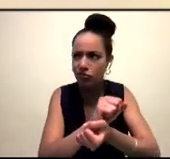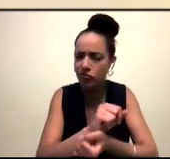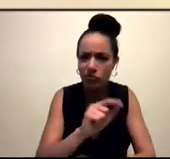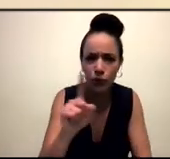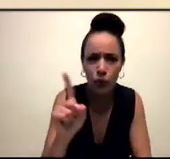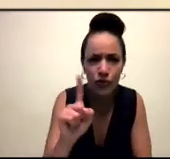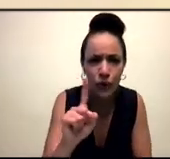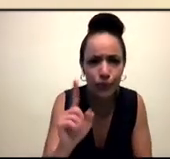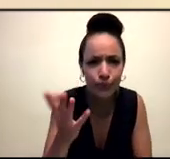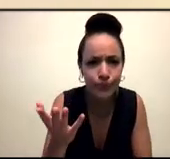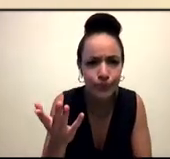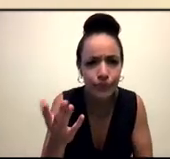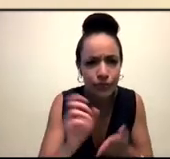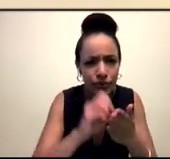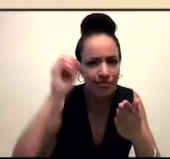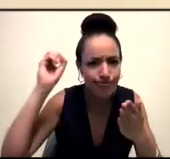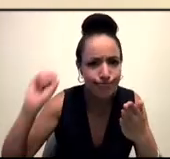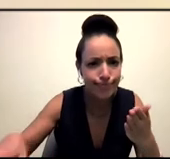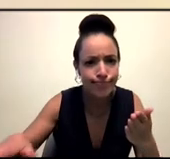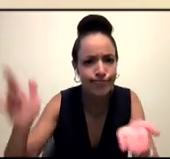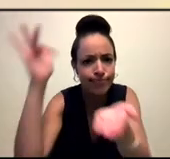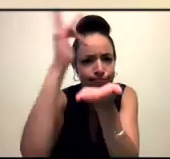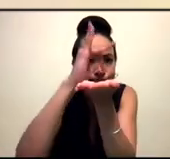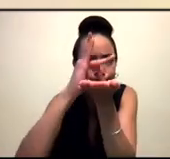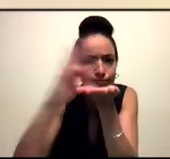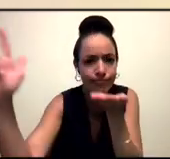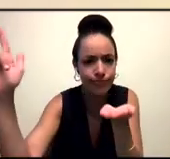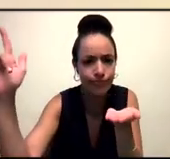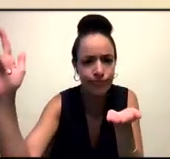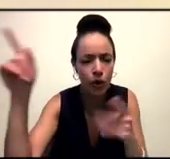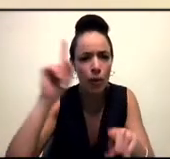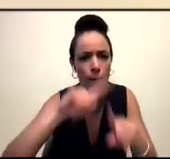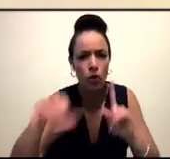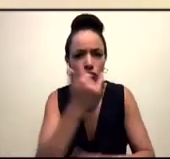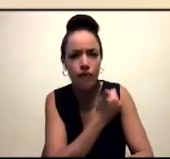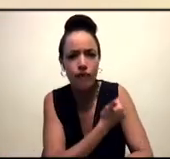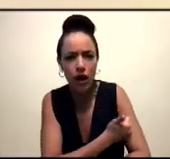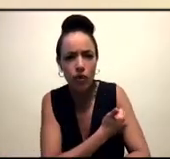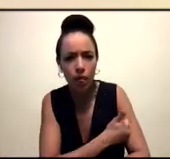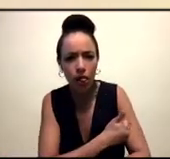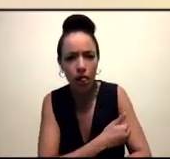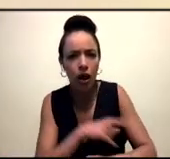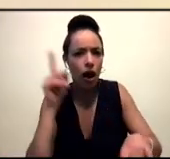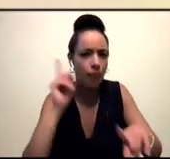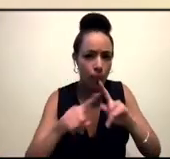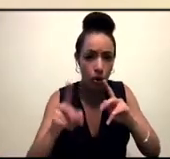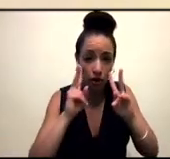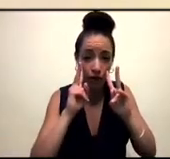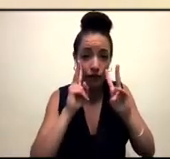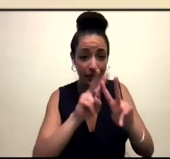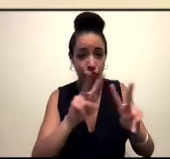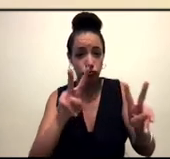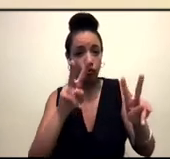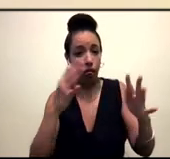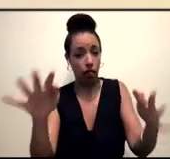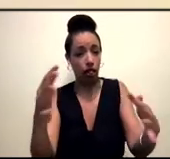um, our, like most vulnerable and, and also most visible members, like do